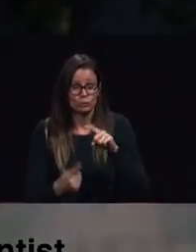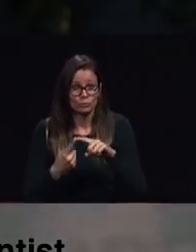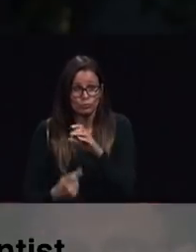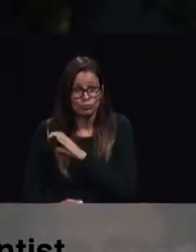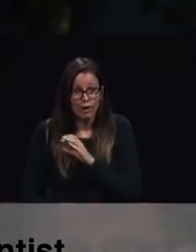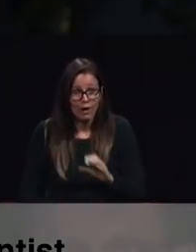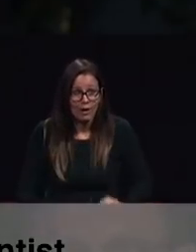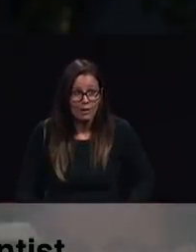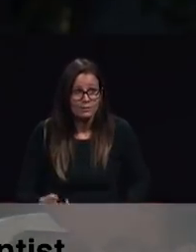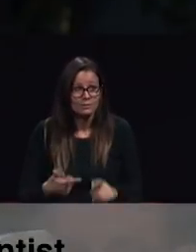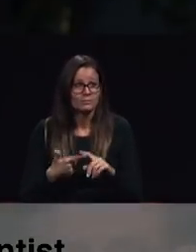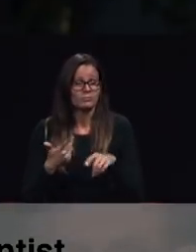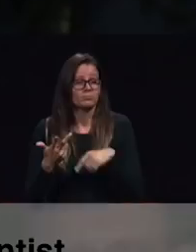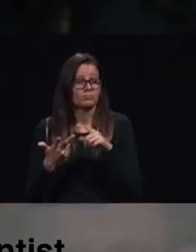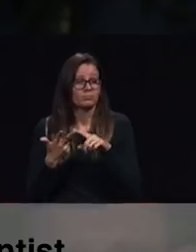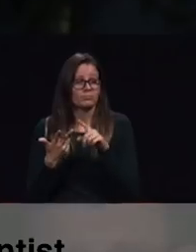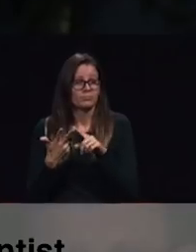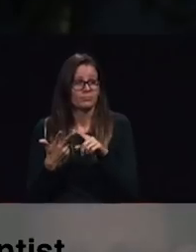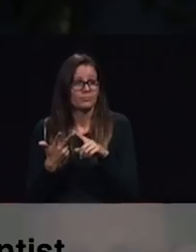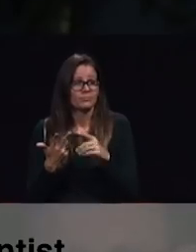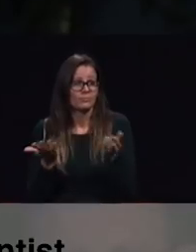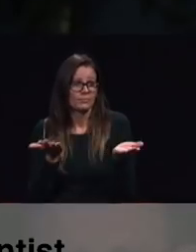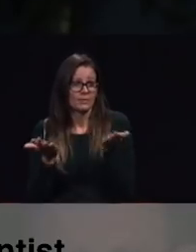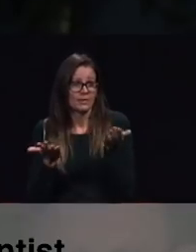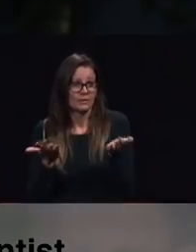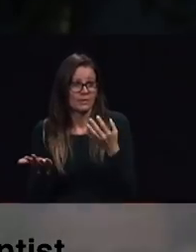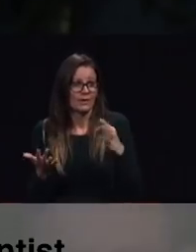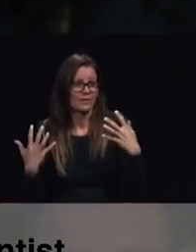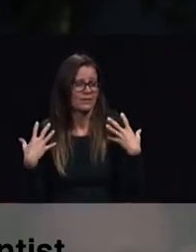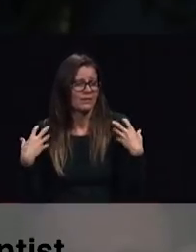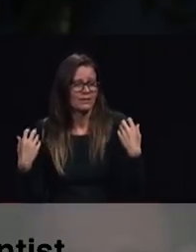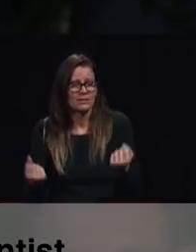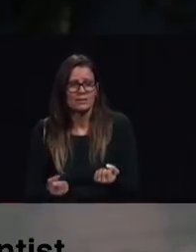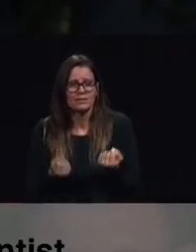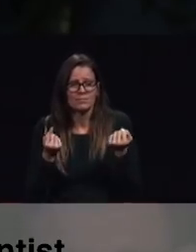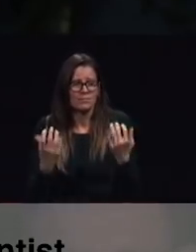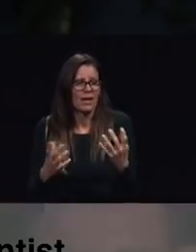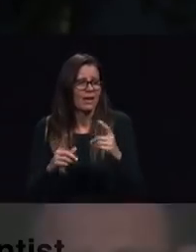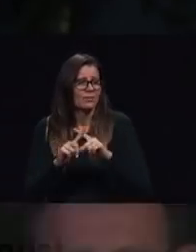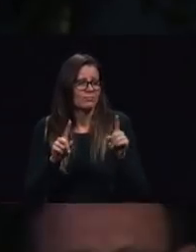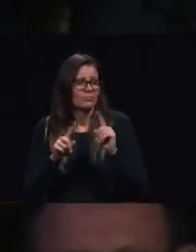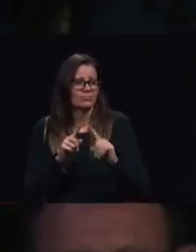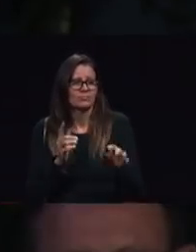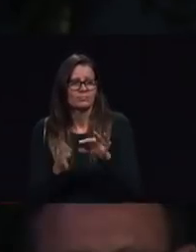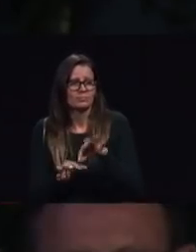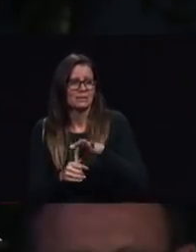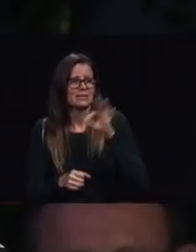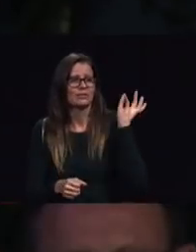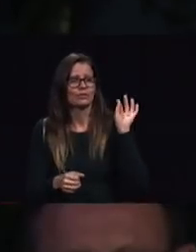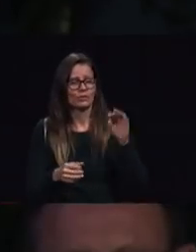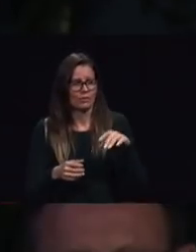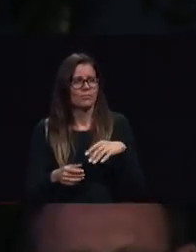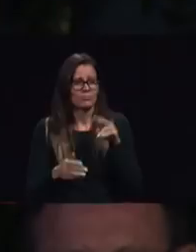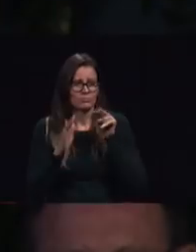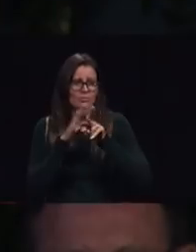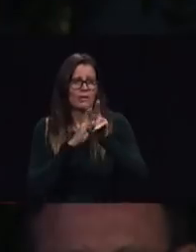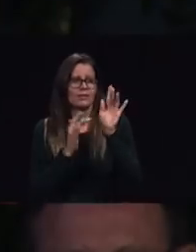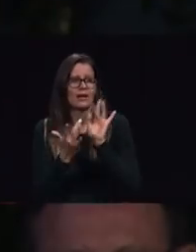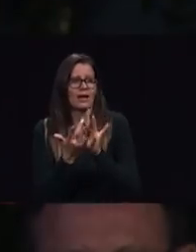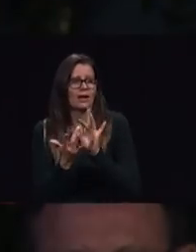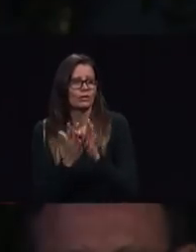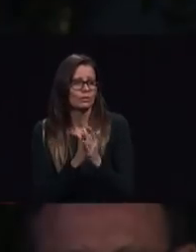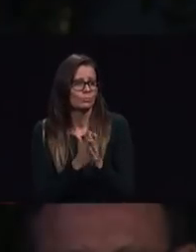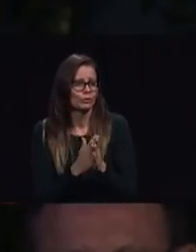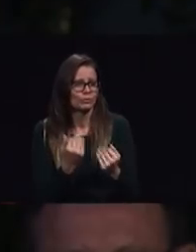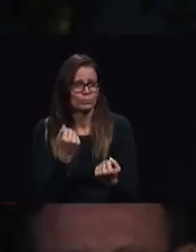ministry of healing and so many extraordinary spirit of prophecy and other outreach books and materials let's support publishing ministries